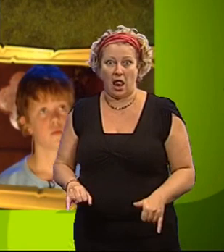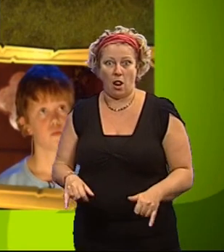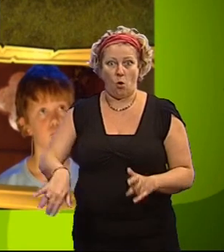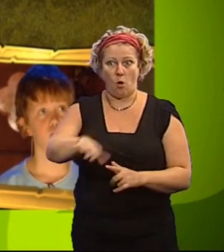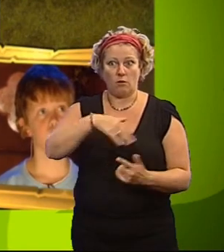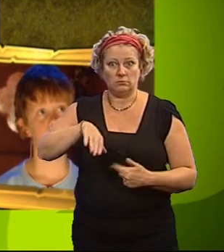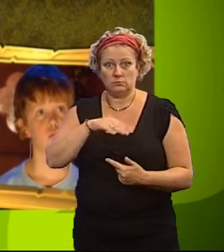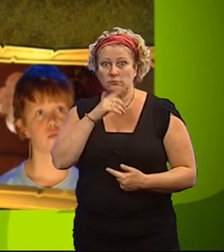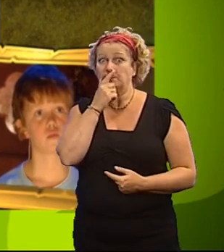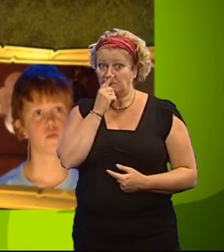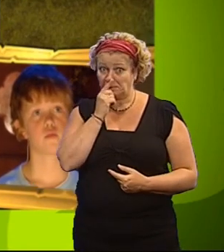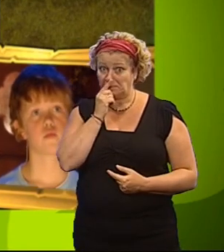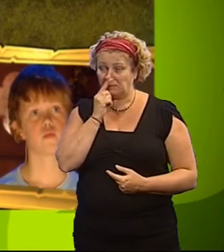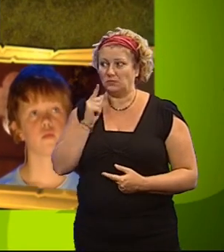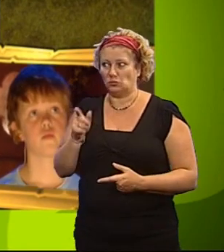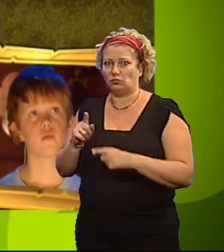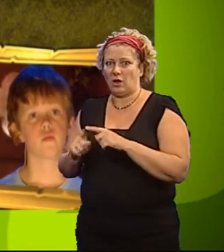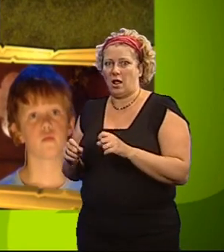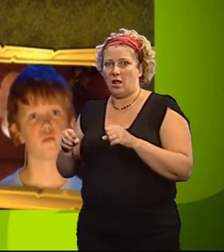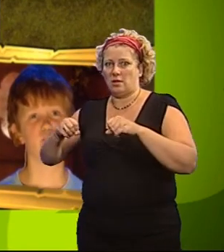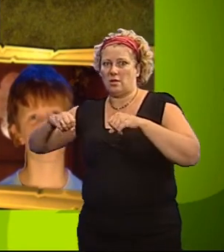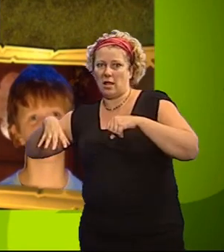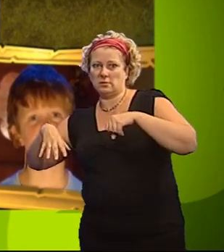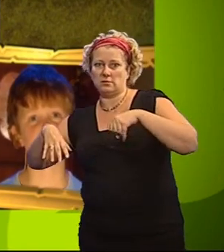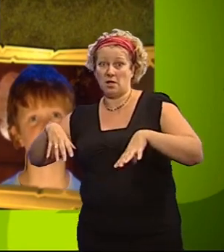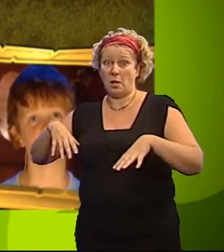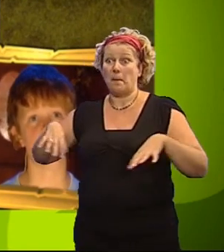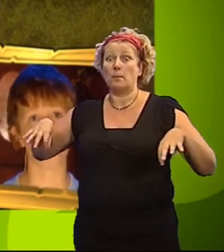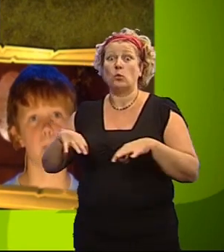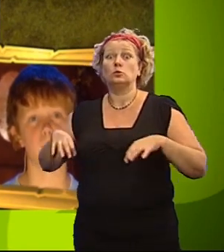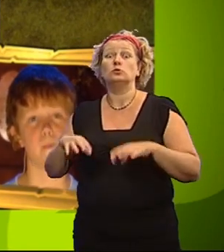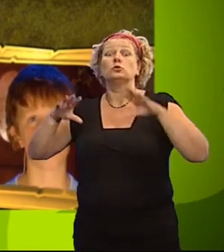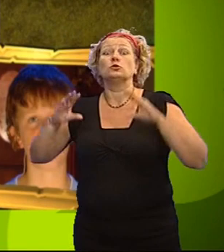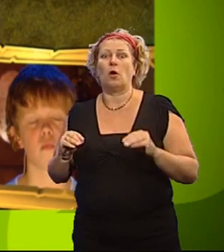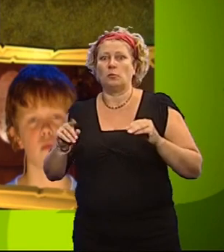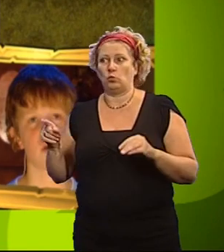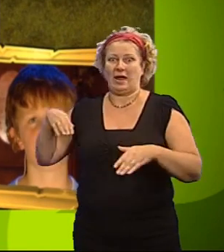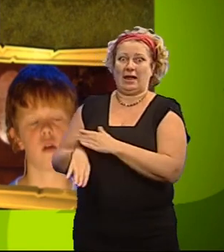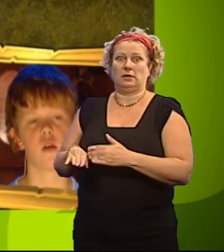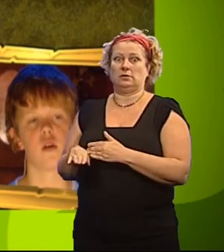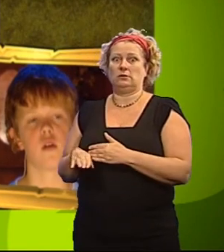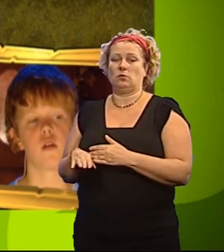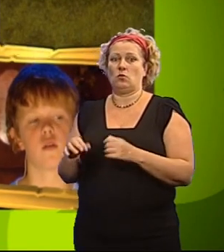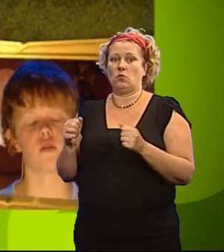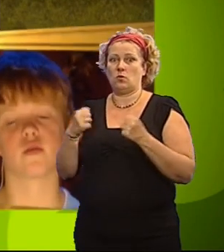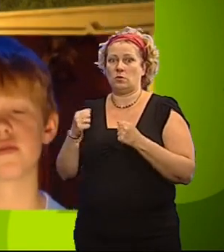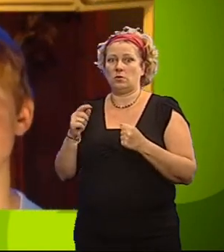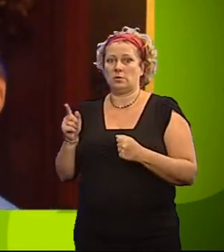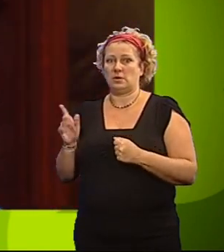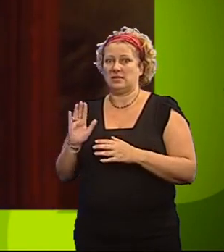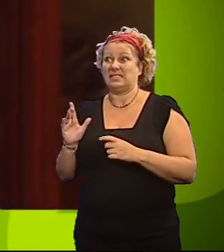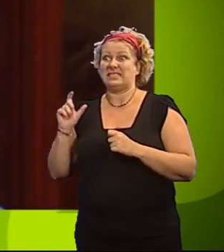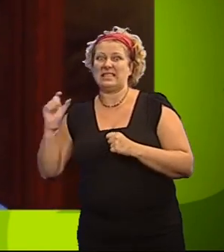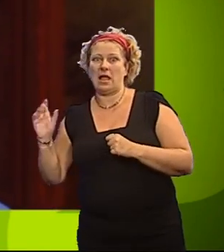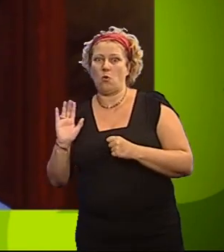challenge. Help your teammates turn on the lights. When the music stops, get into a wardrobe, but do not stay